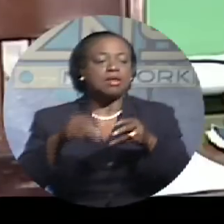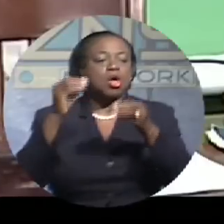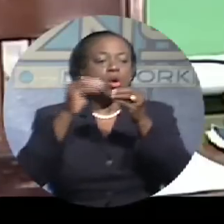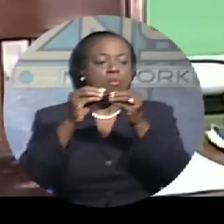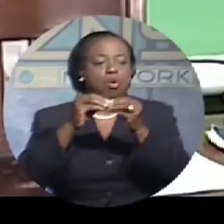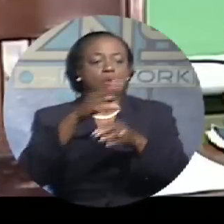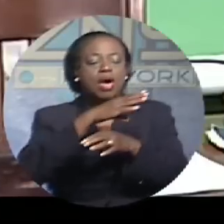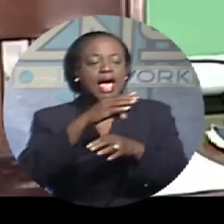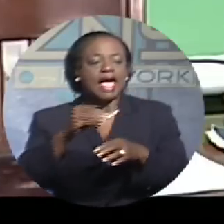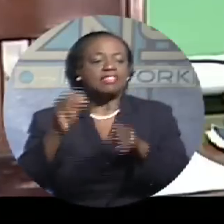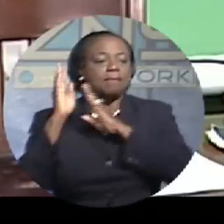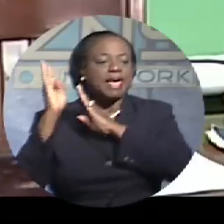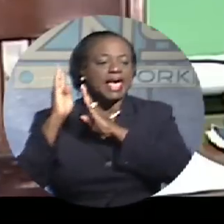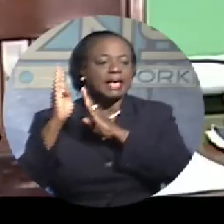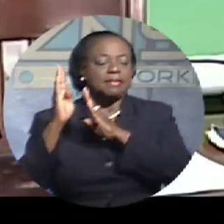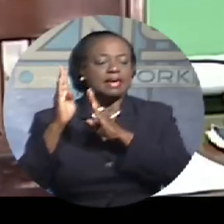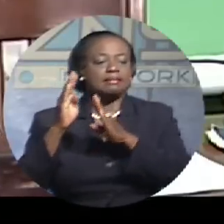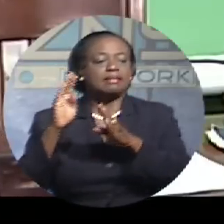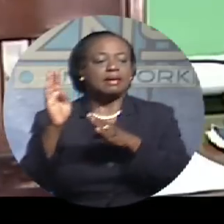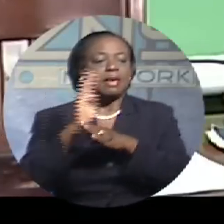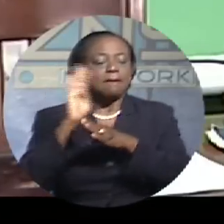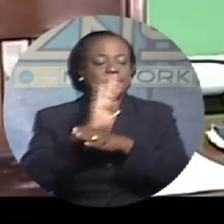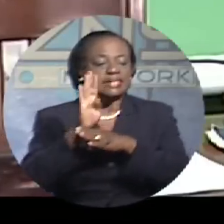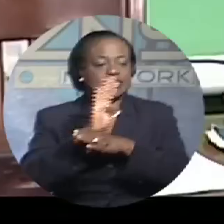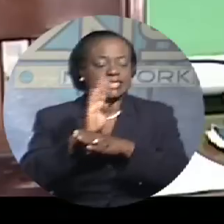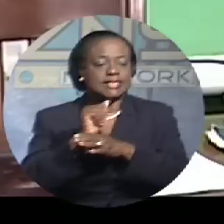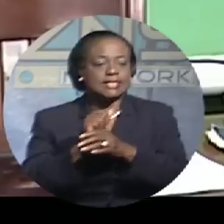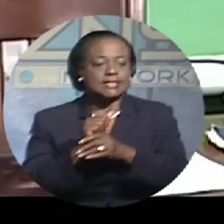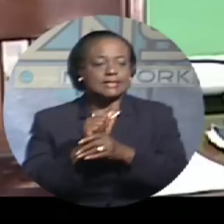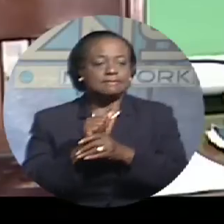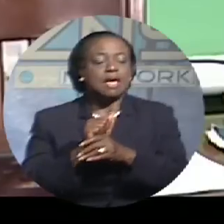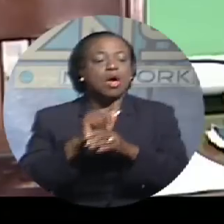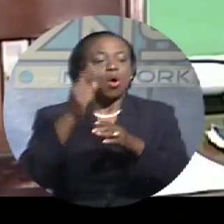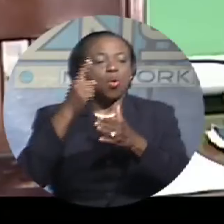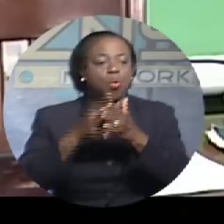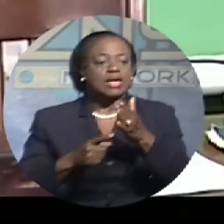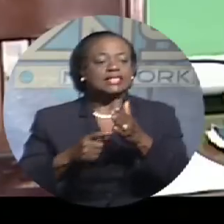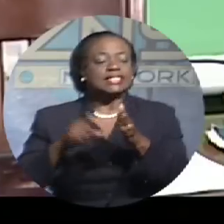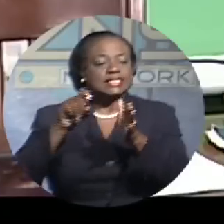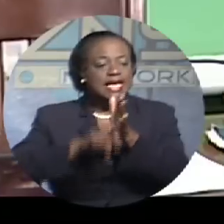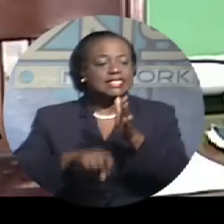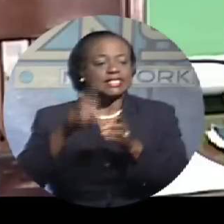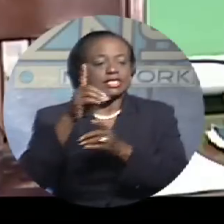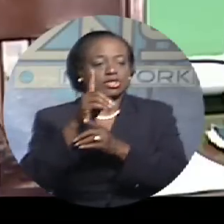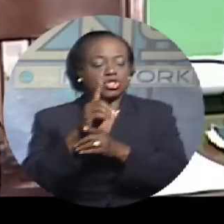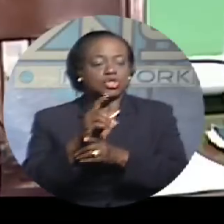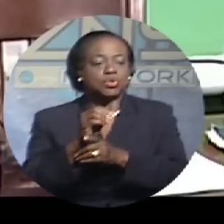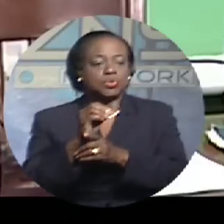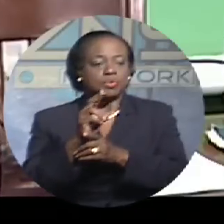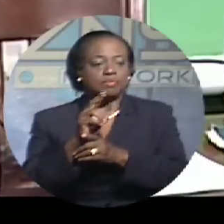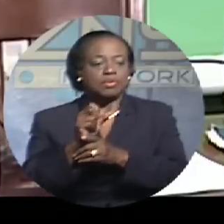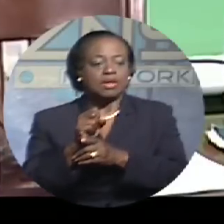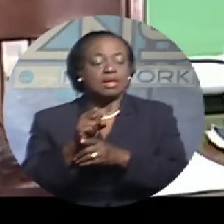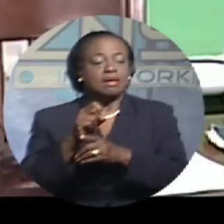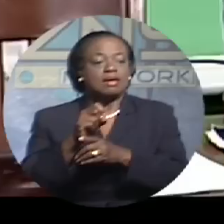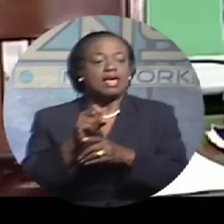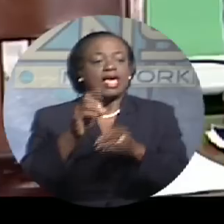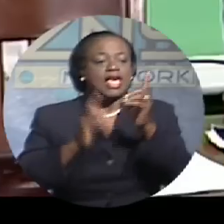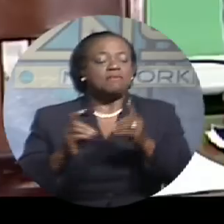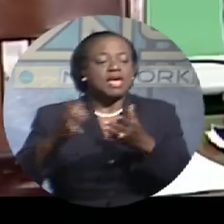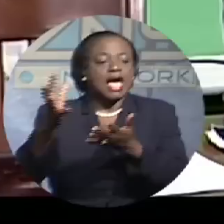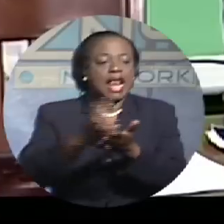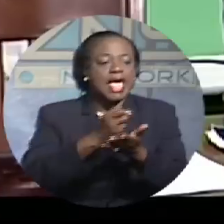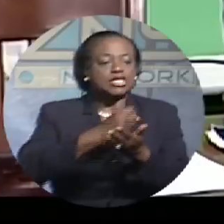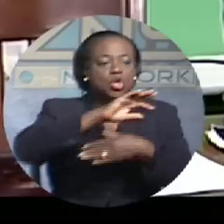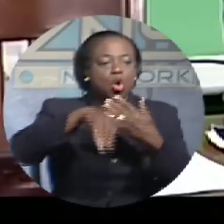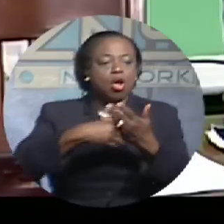The reality is if we went on to collect the taxes that are due and the taxes that are out there, there might not be any need for that. There are